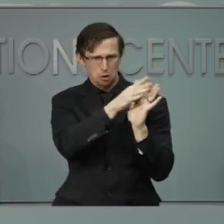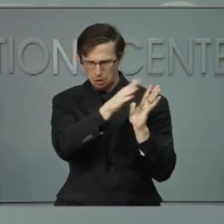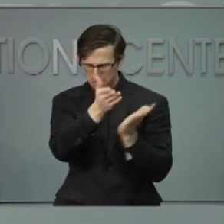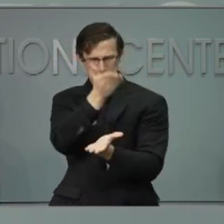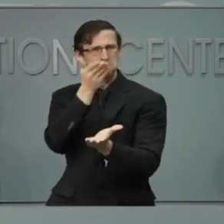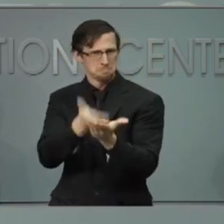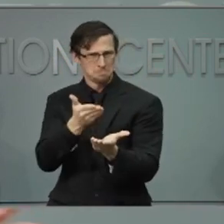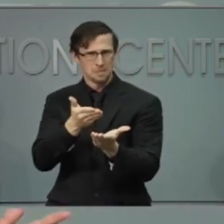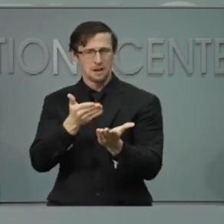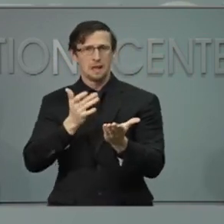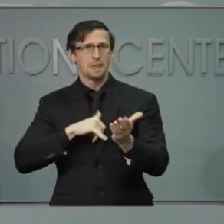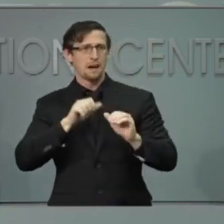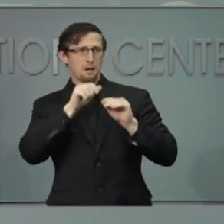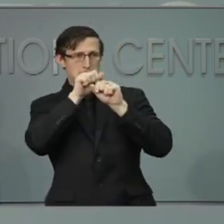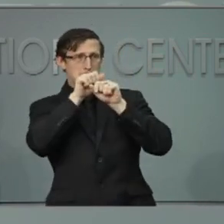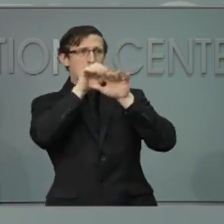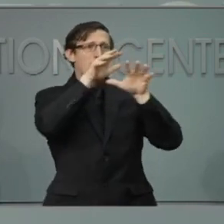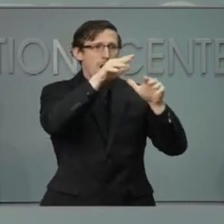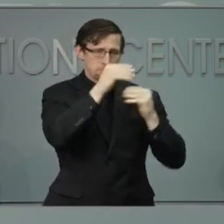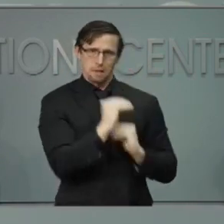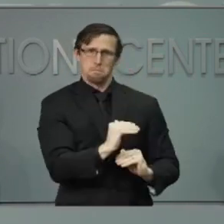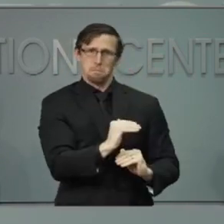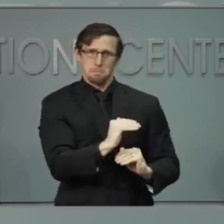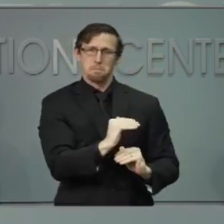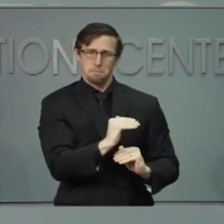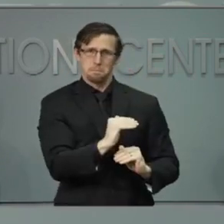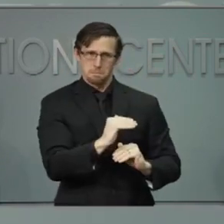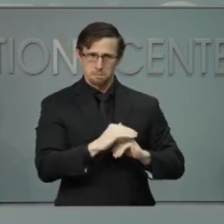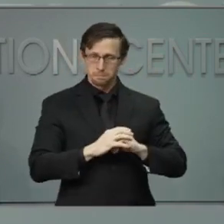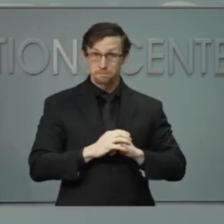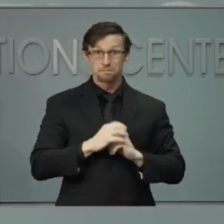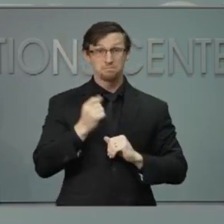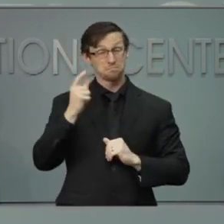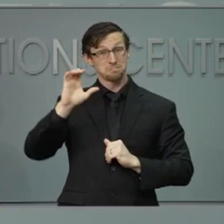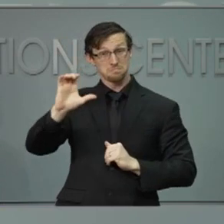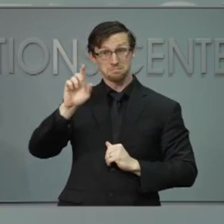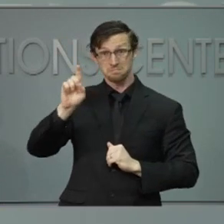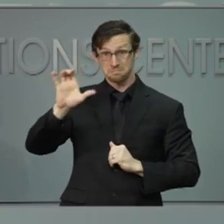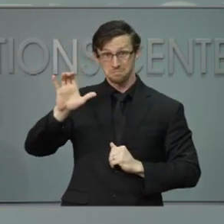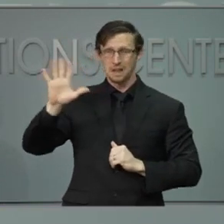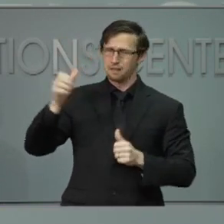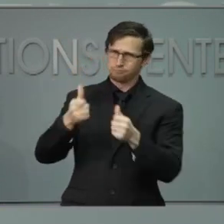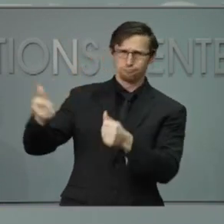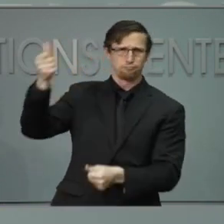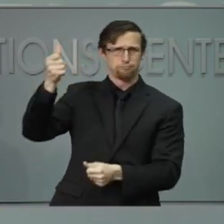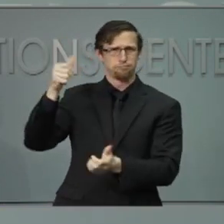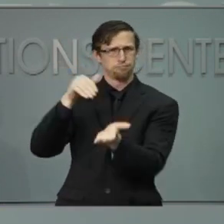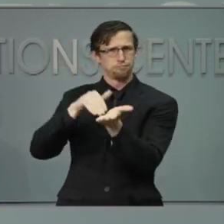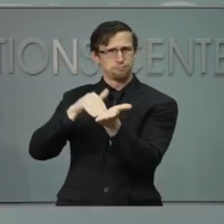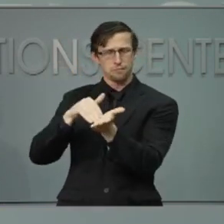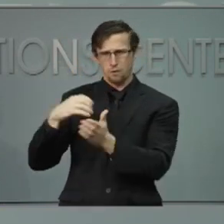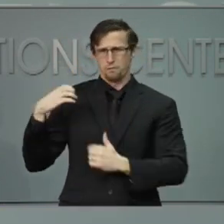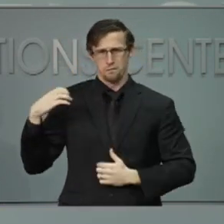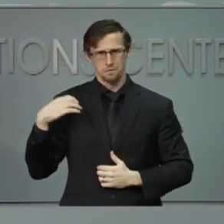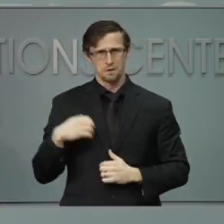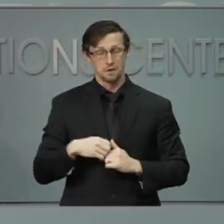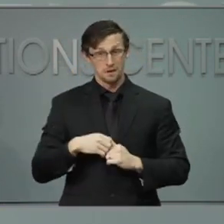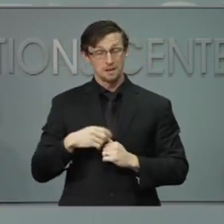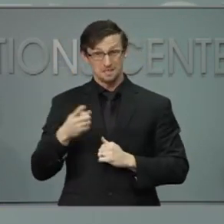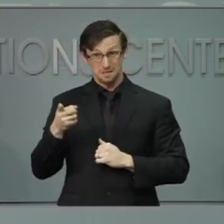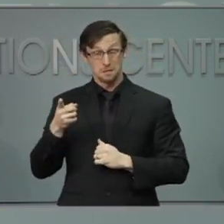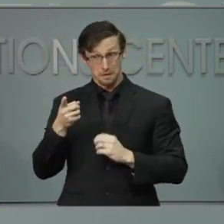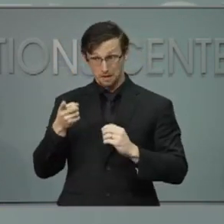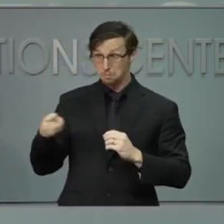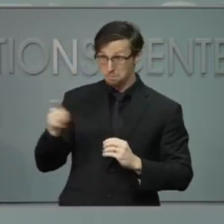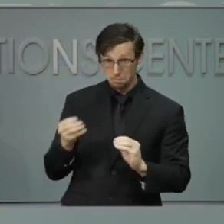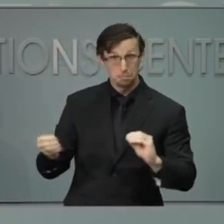spray of respiratory droplets. According to the CDC's chief medical officer, the more people who wear a mask,